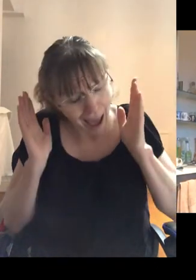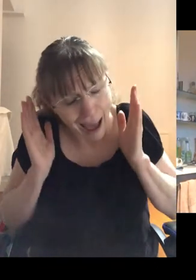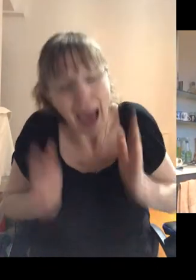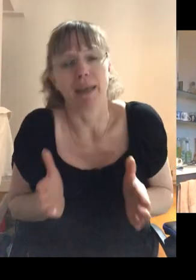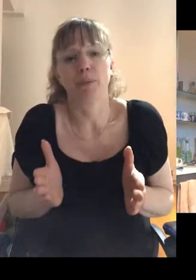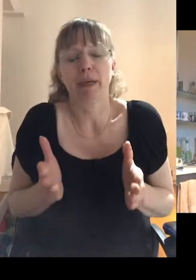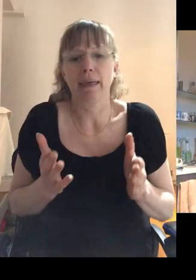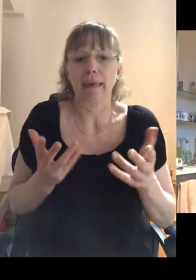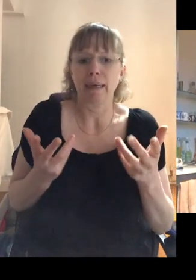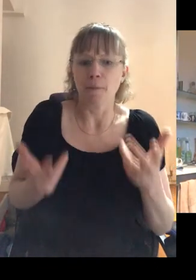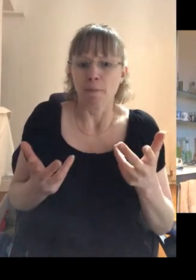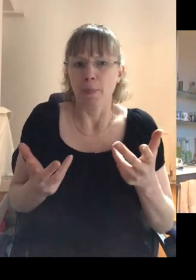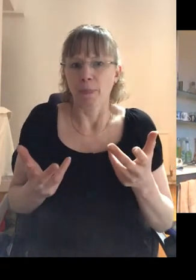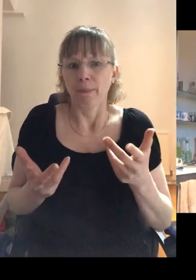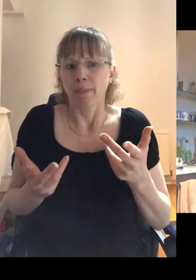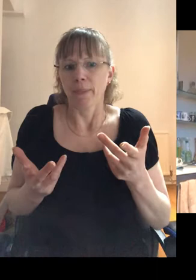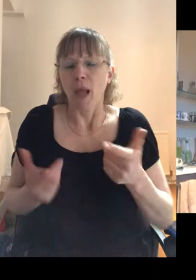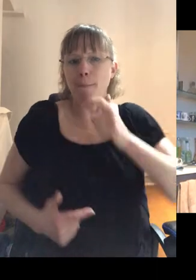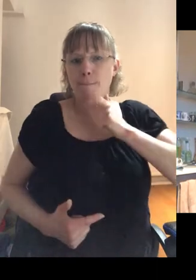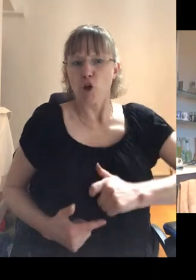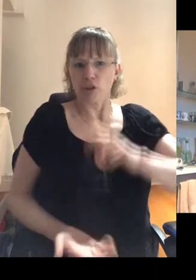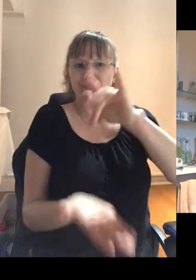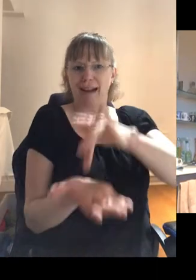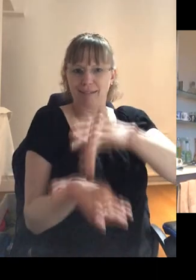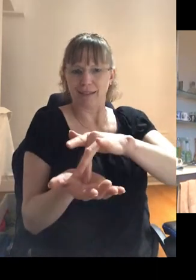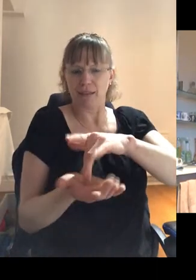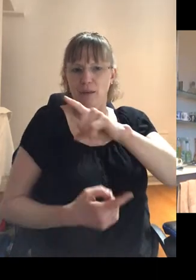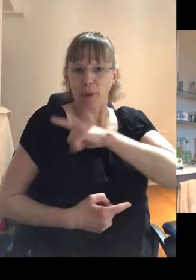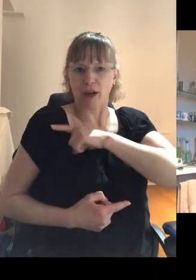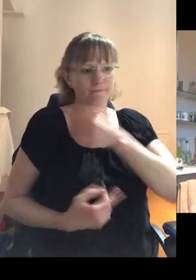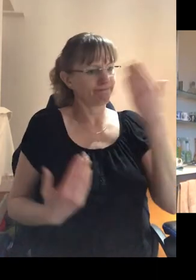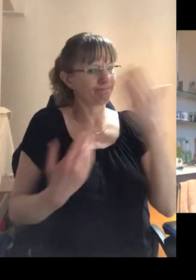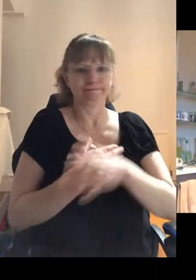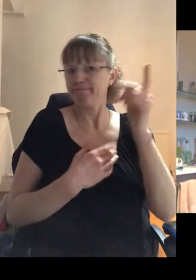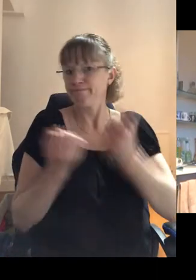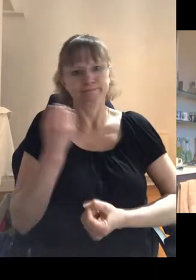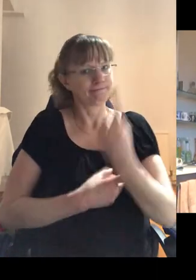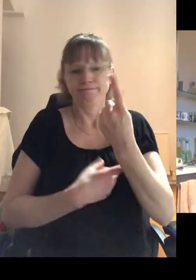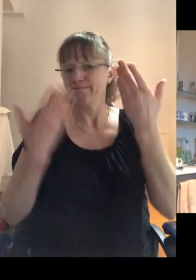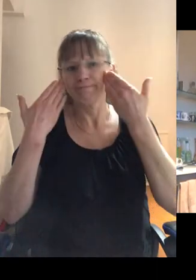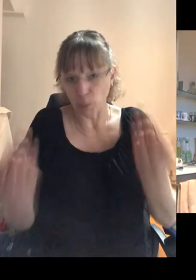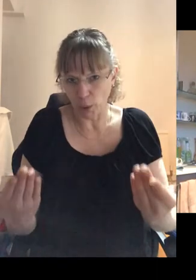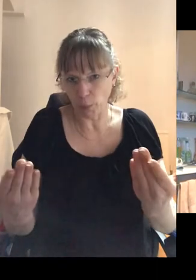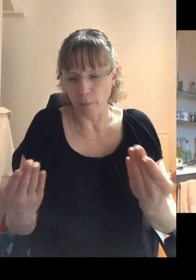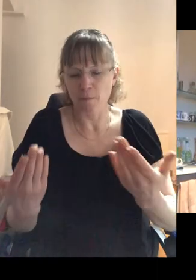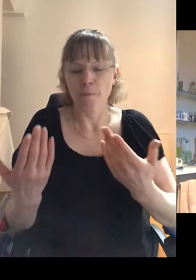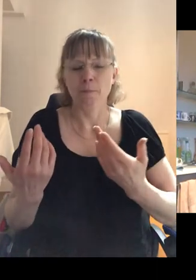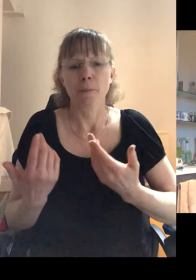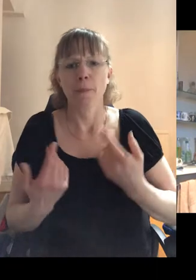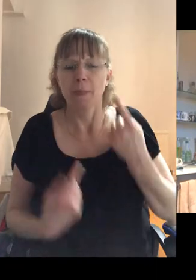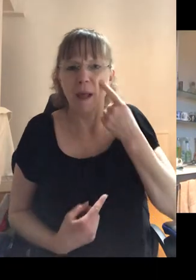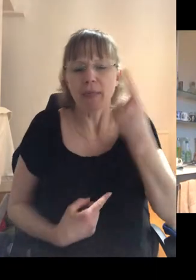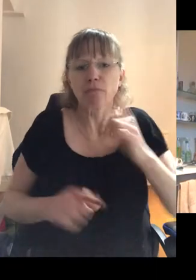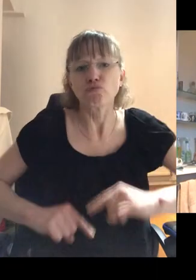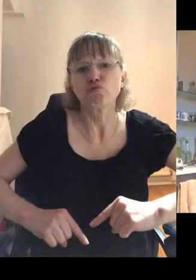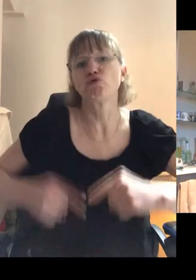that was, was undoubtedly person centered because you never know what was going to happen. You, you, you, you, you, you know, I think